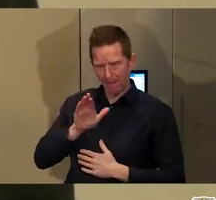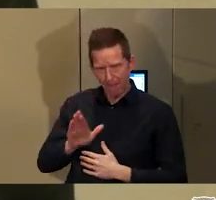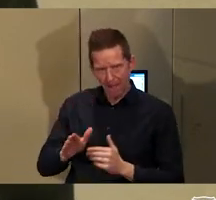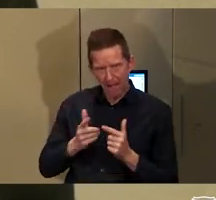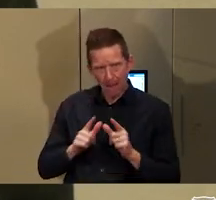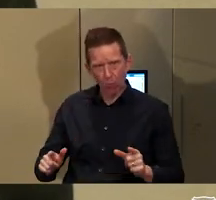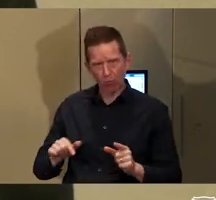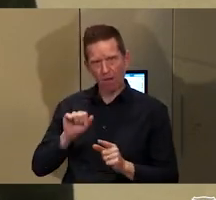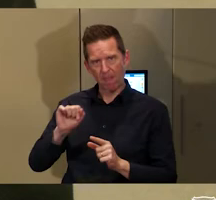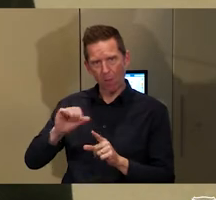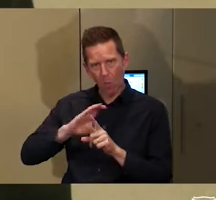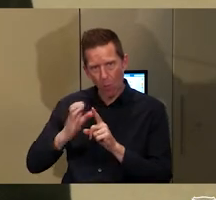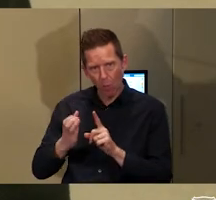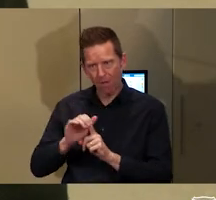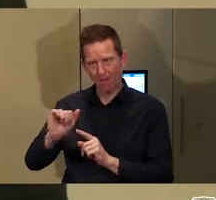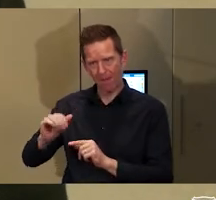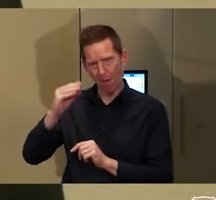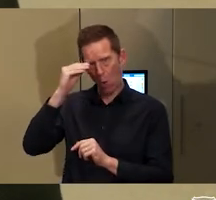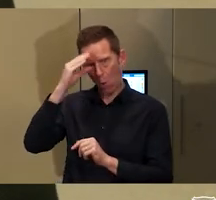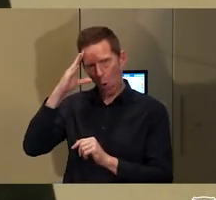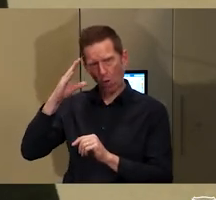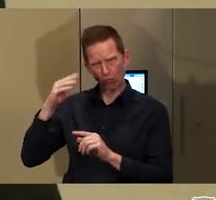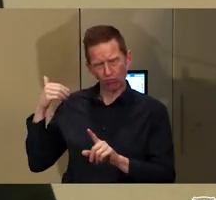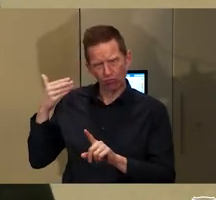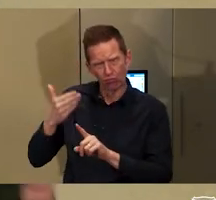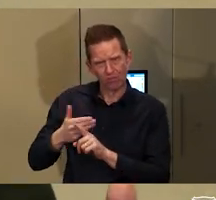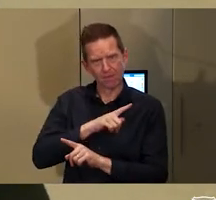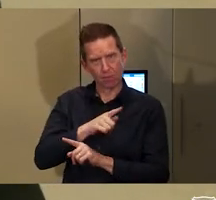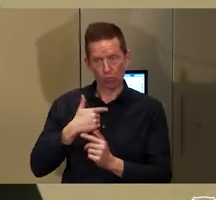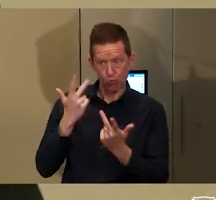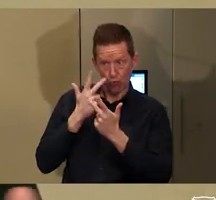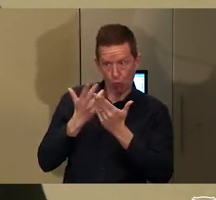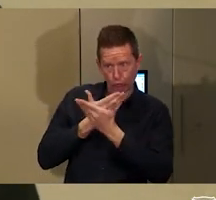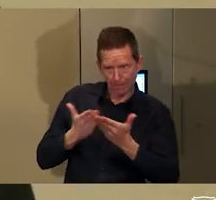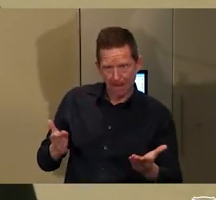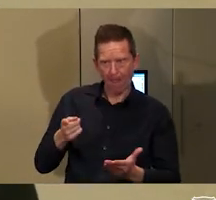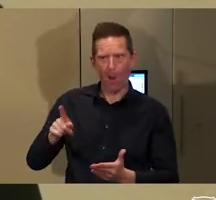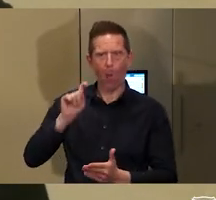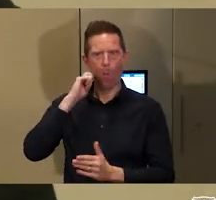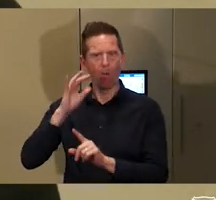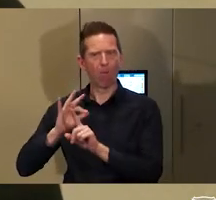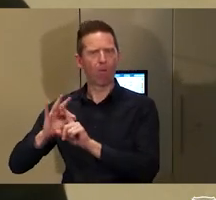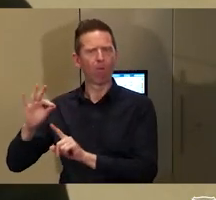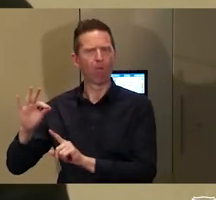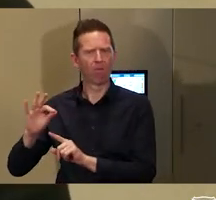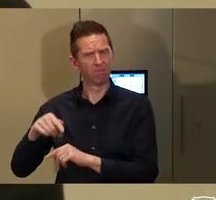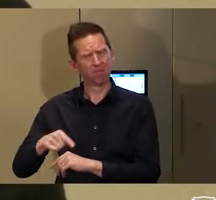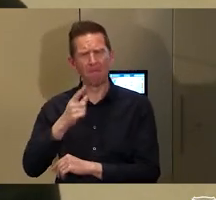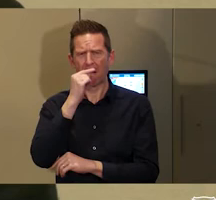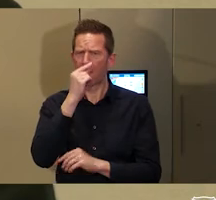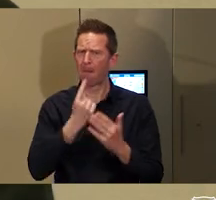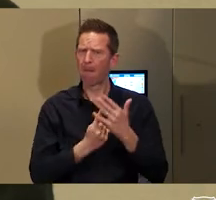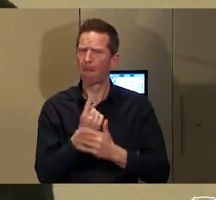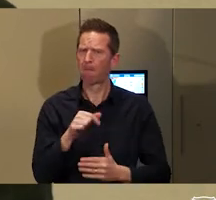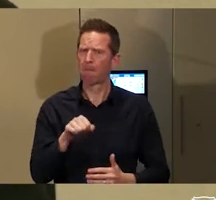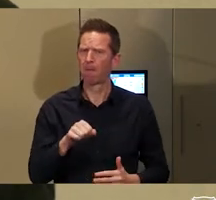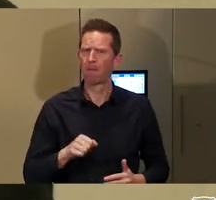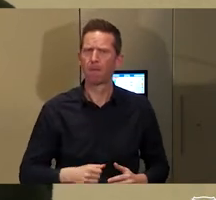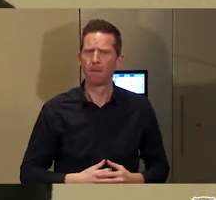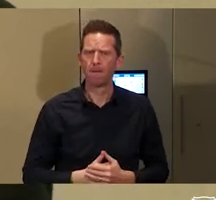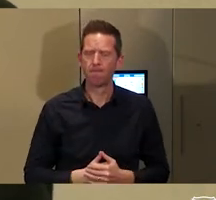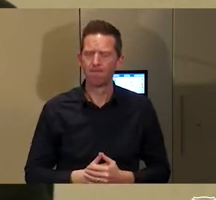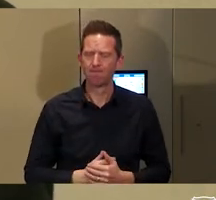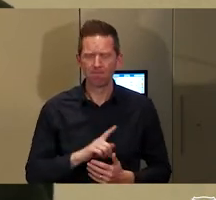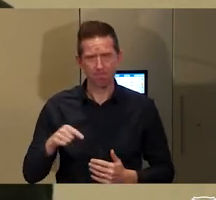systems. And I think that is possible. What we often forget when we